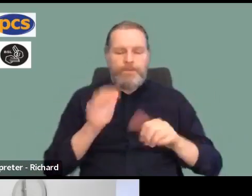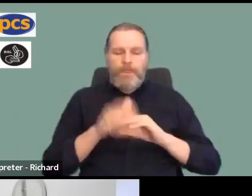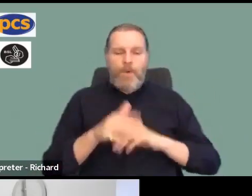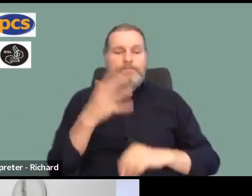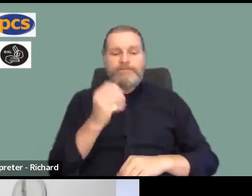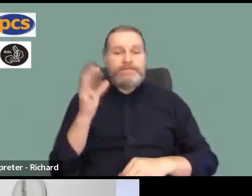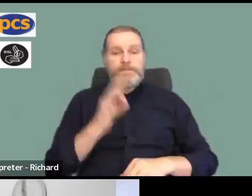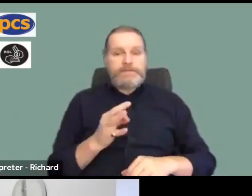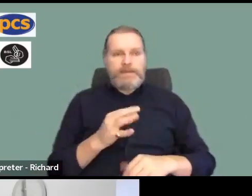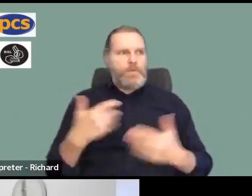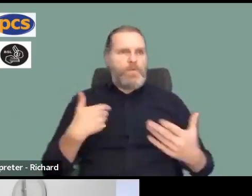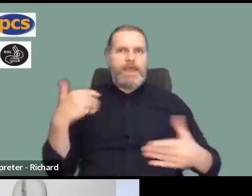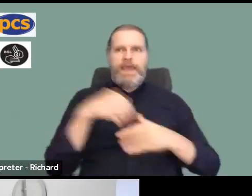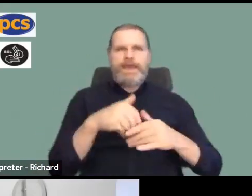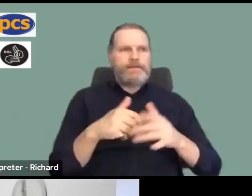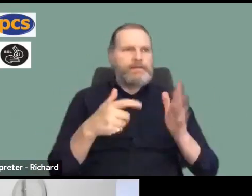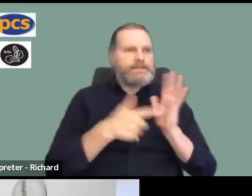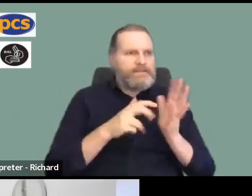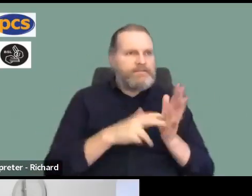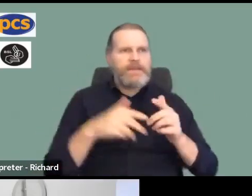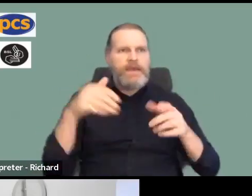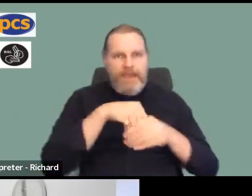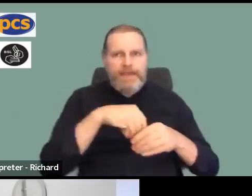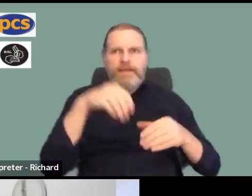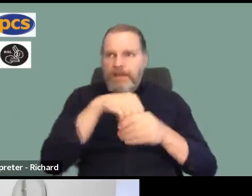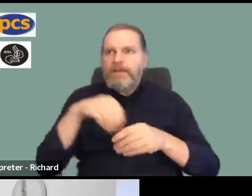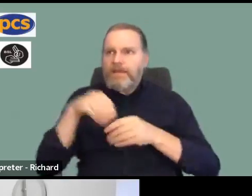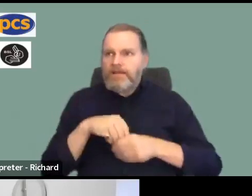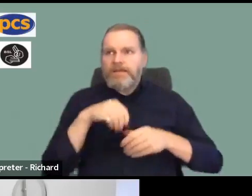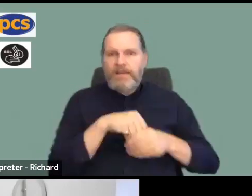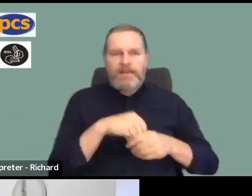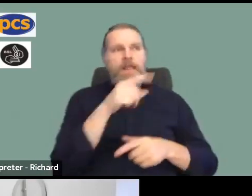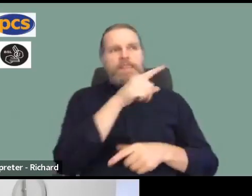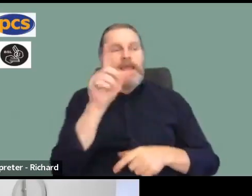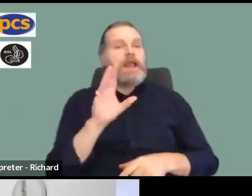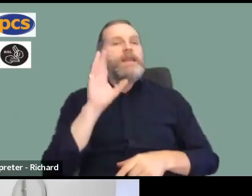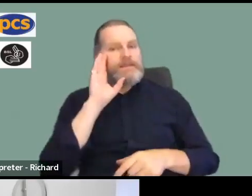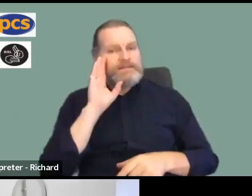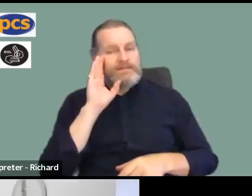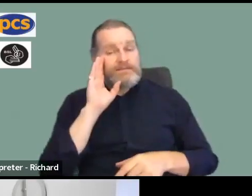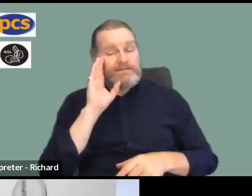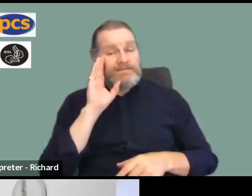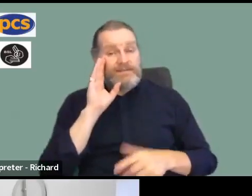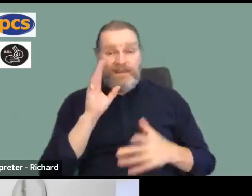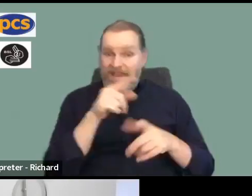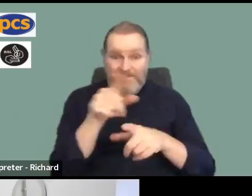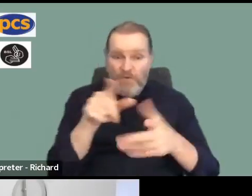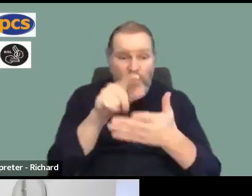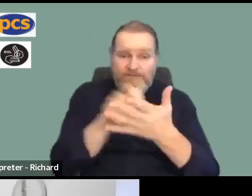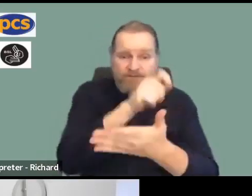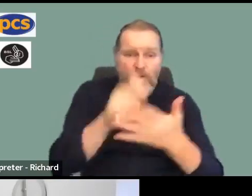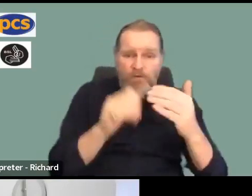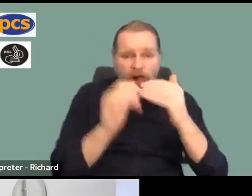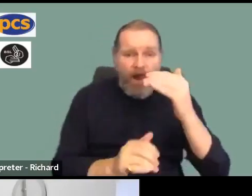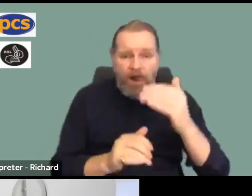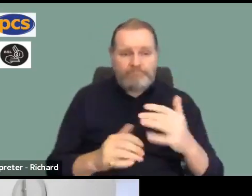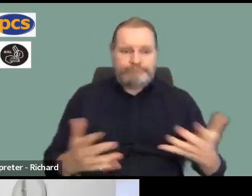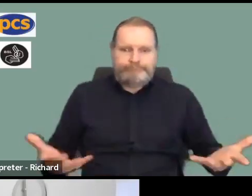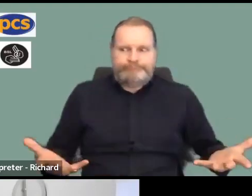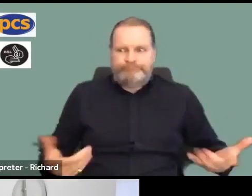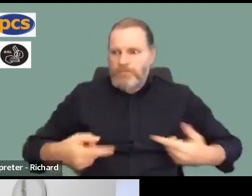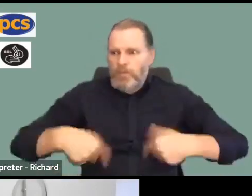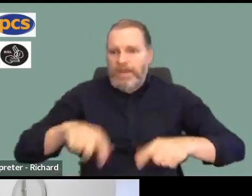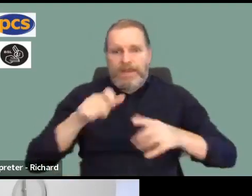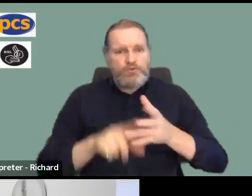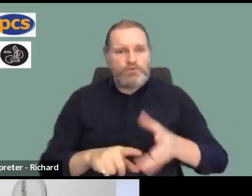we win these votes because that is when people start to take us a lot more seriously. Now, even announcing the ballot has meant we've already